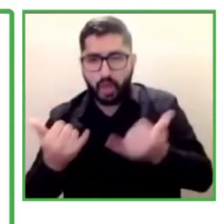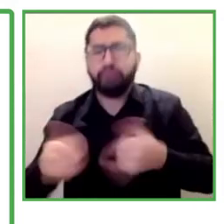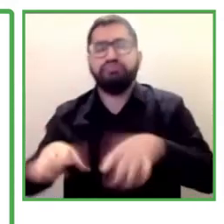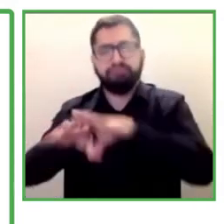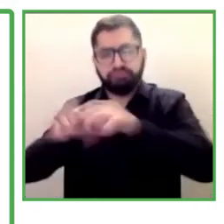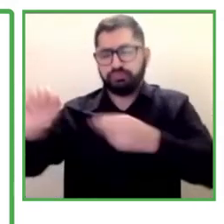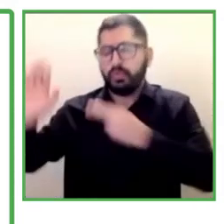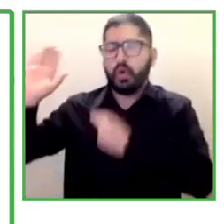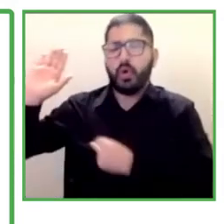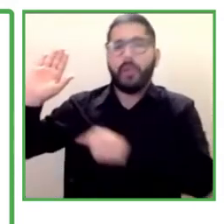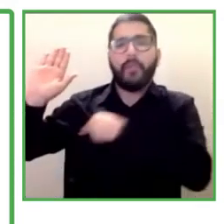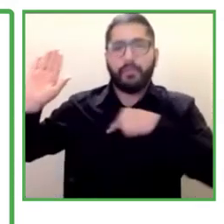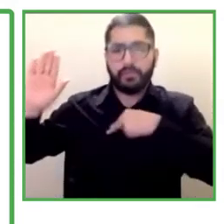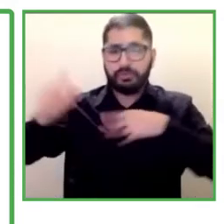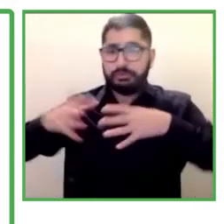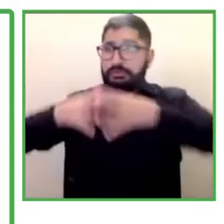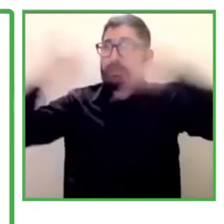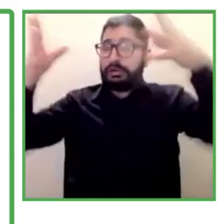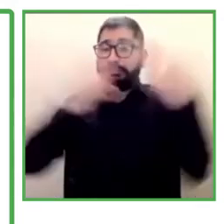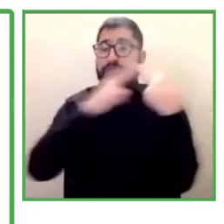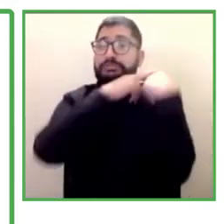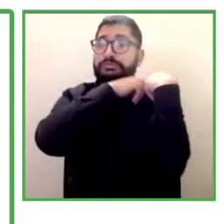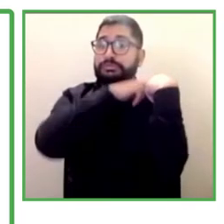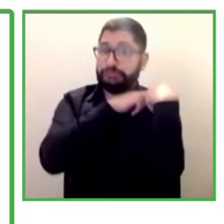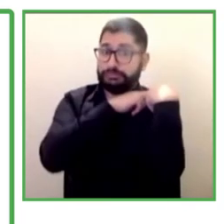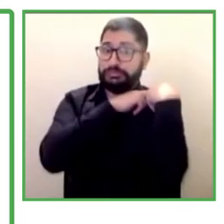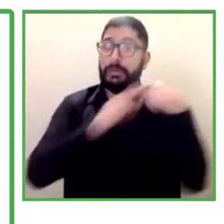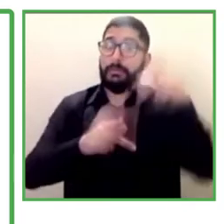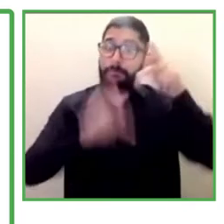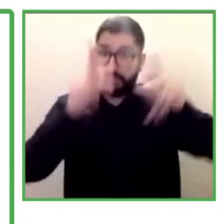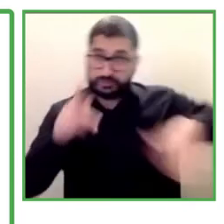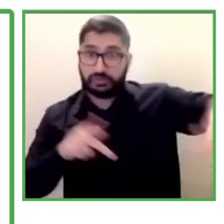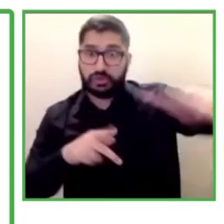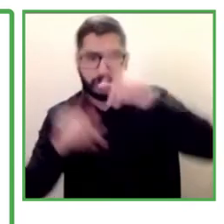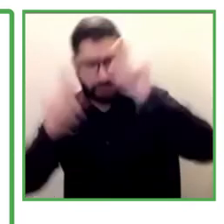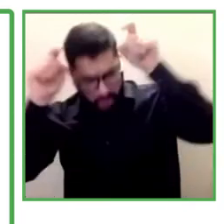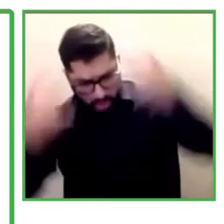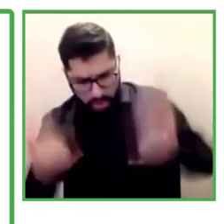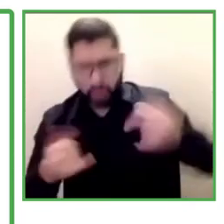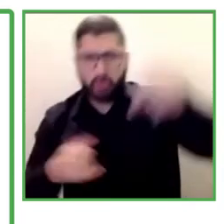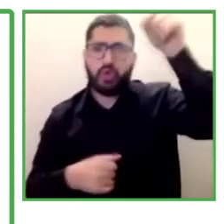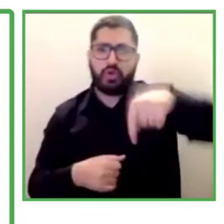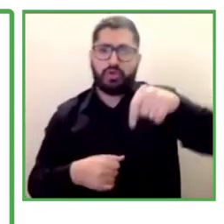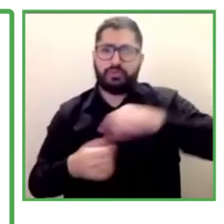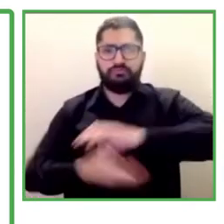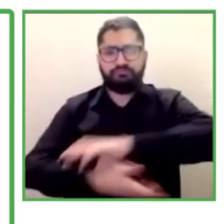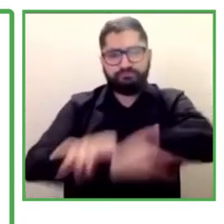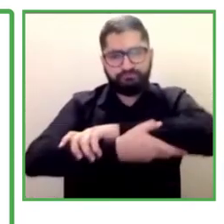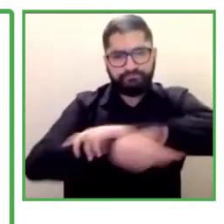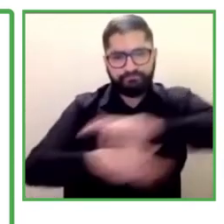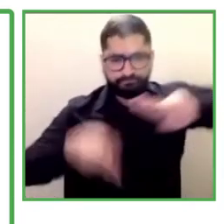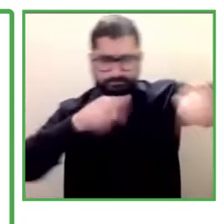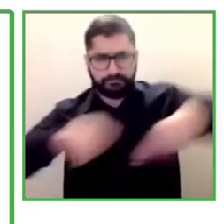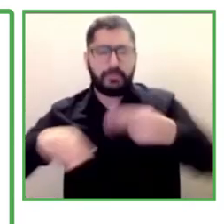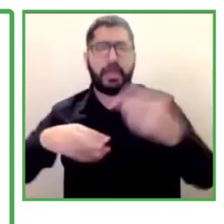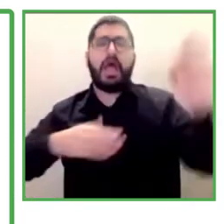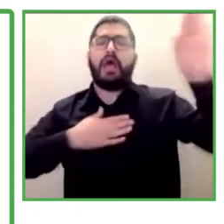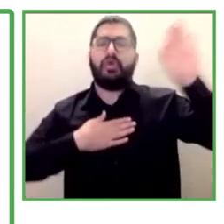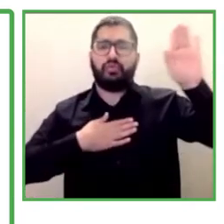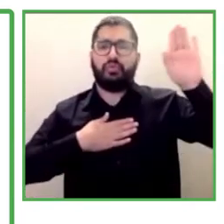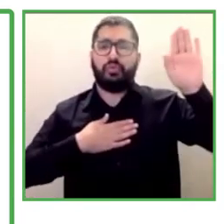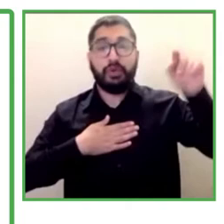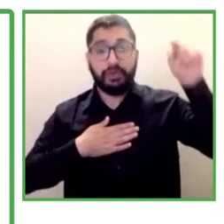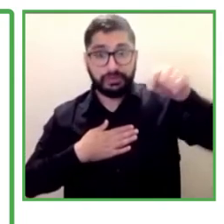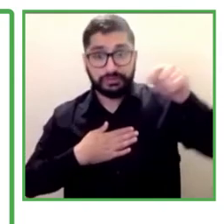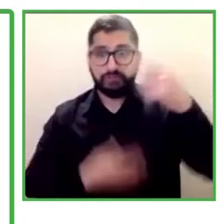from the players that participate and that are part of the pact. And for that, I think that